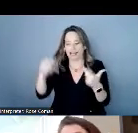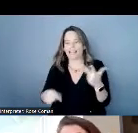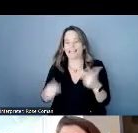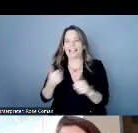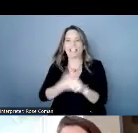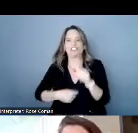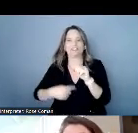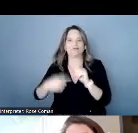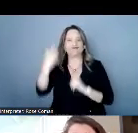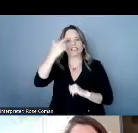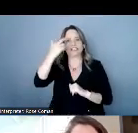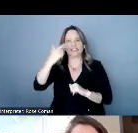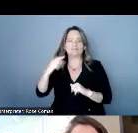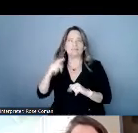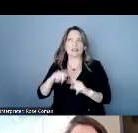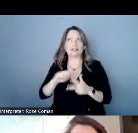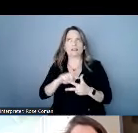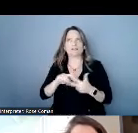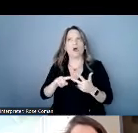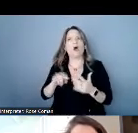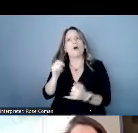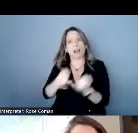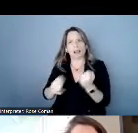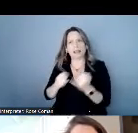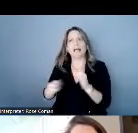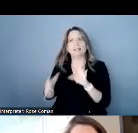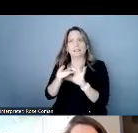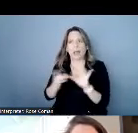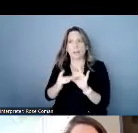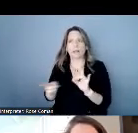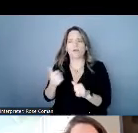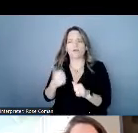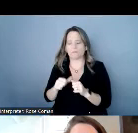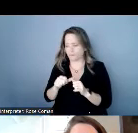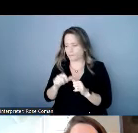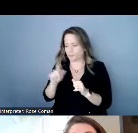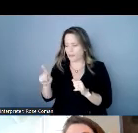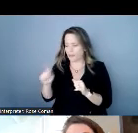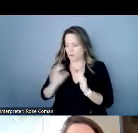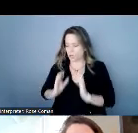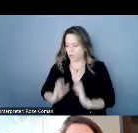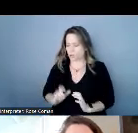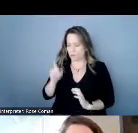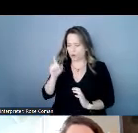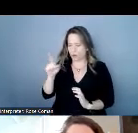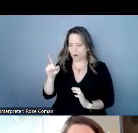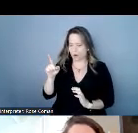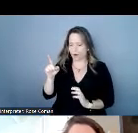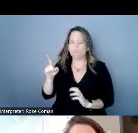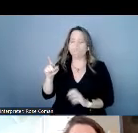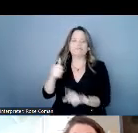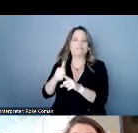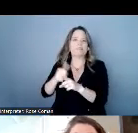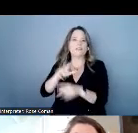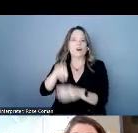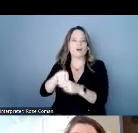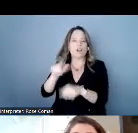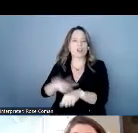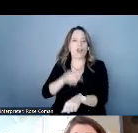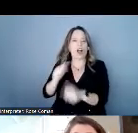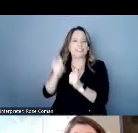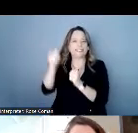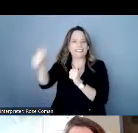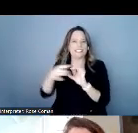uh lastly i heard there was um from a consumer of ours who was in a long-distance relationship and talked about